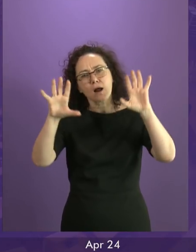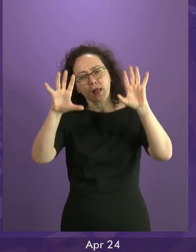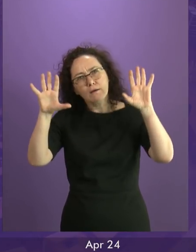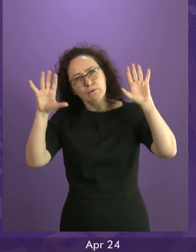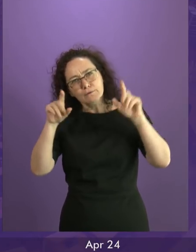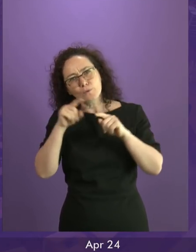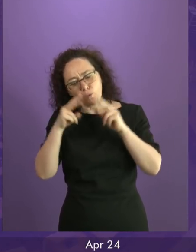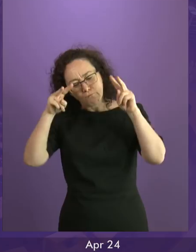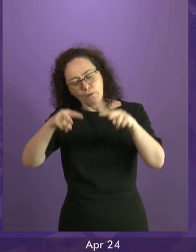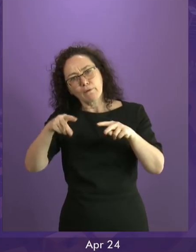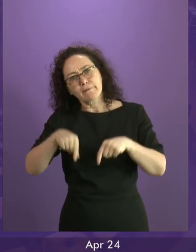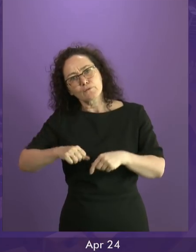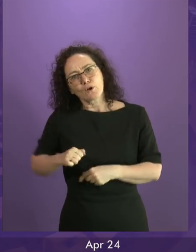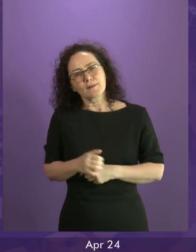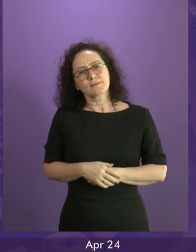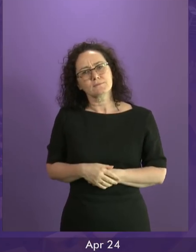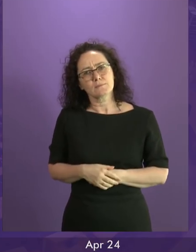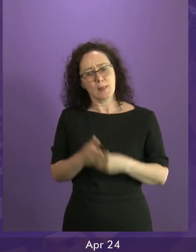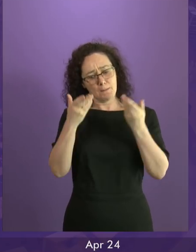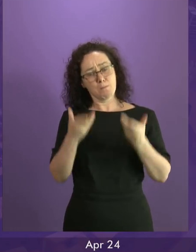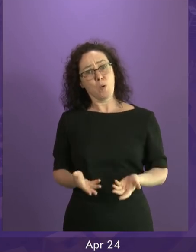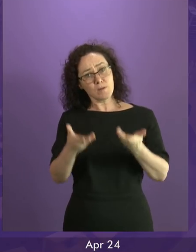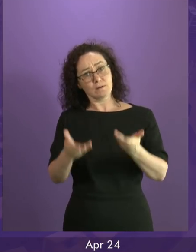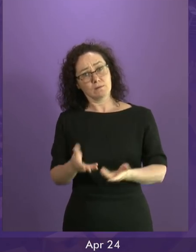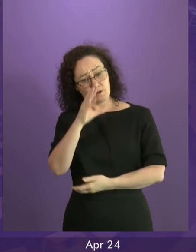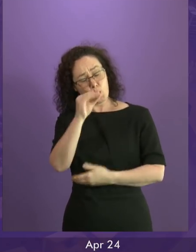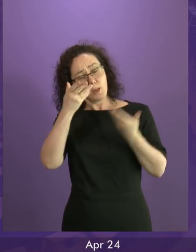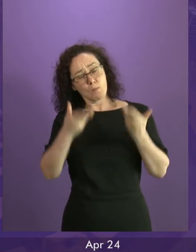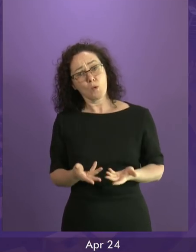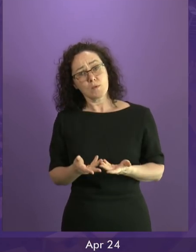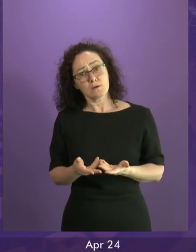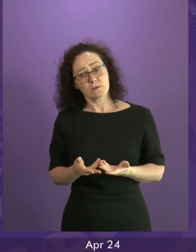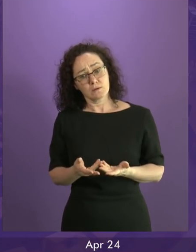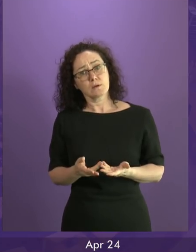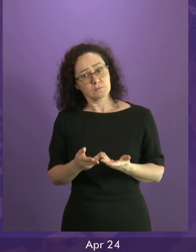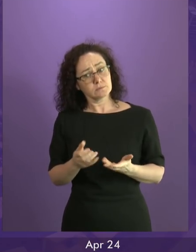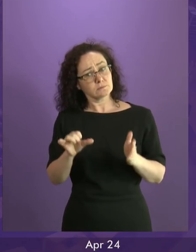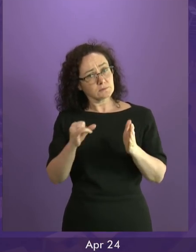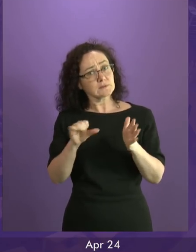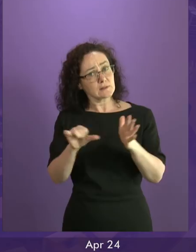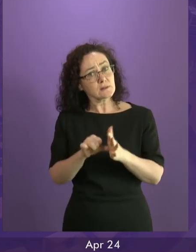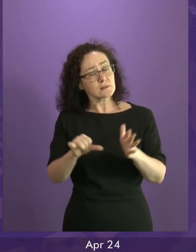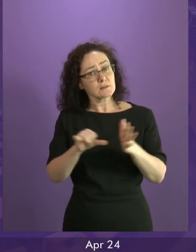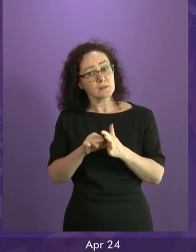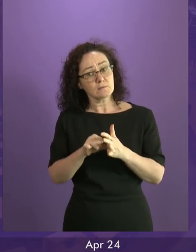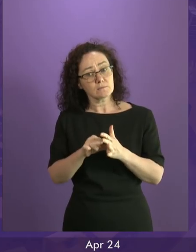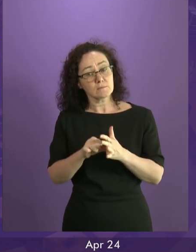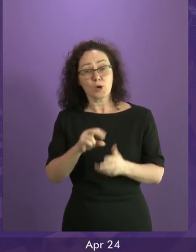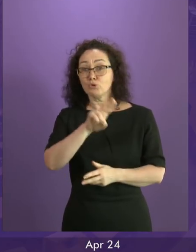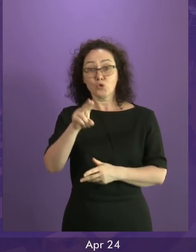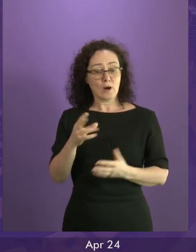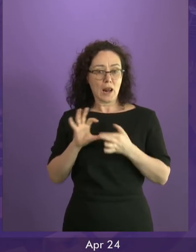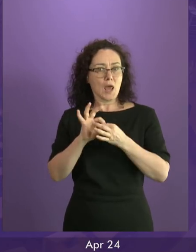Jackson Carlow that there is right now a dark cloud over Scotland. It is not in the name of the majority of the Scottish people